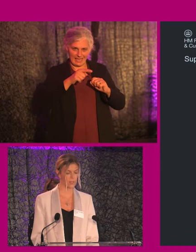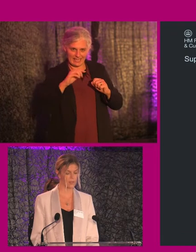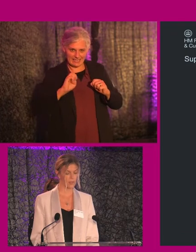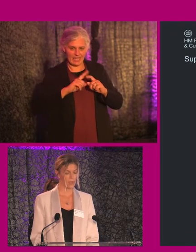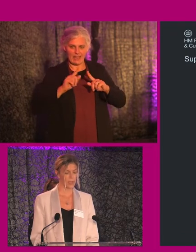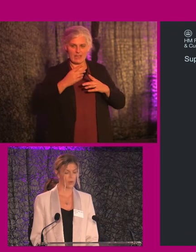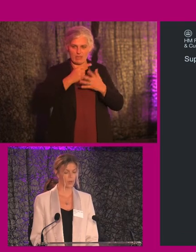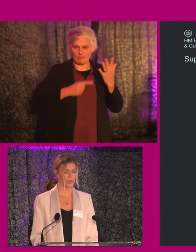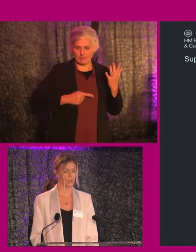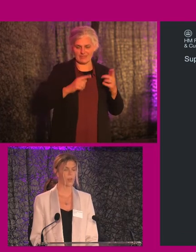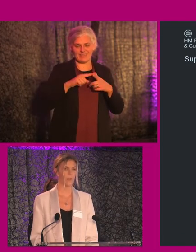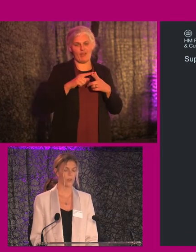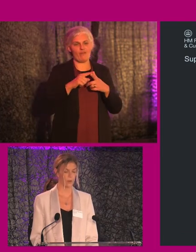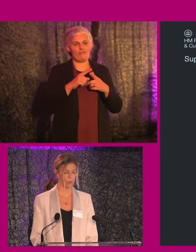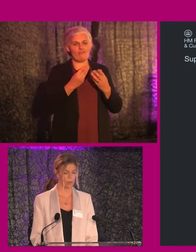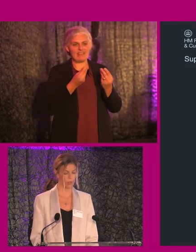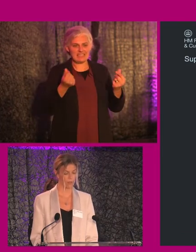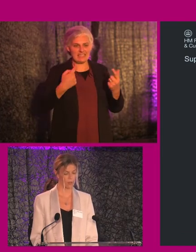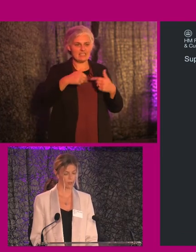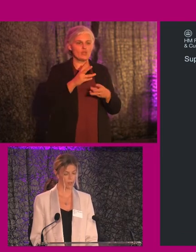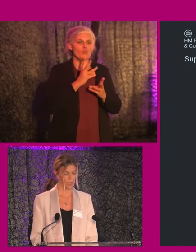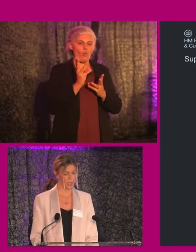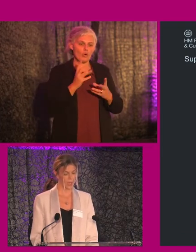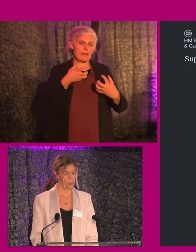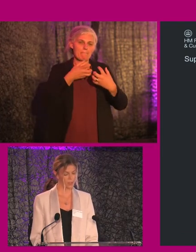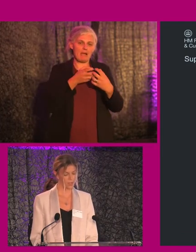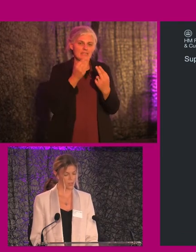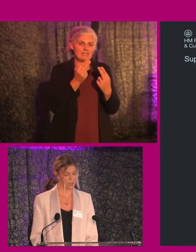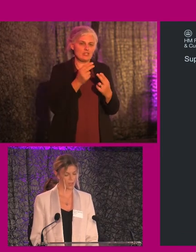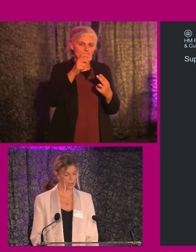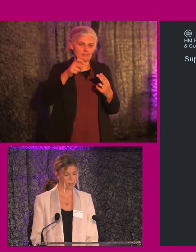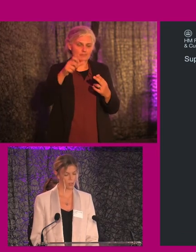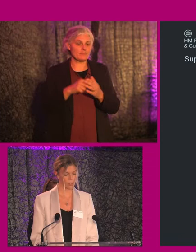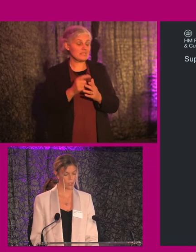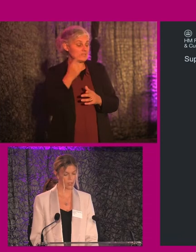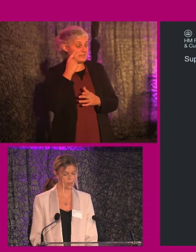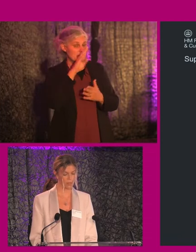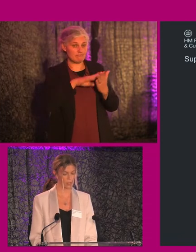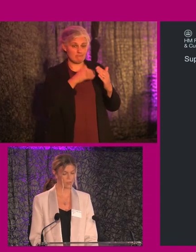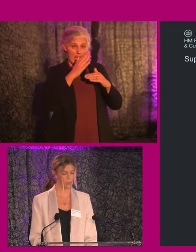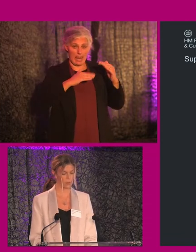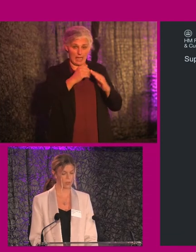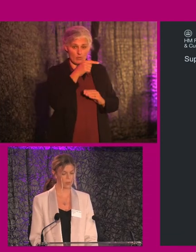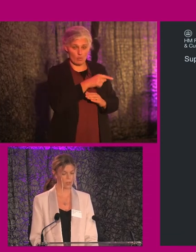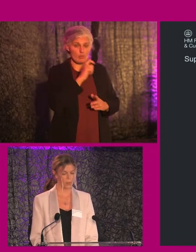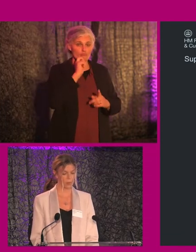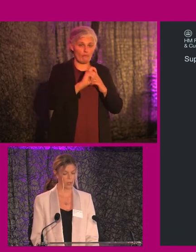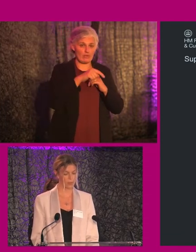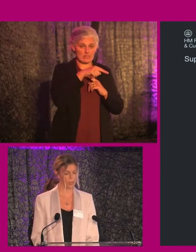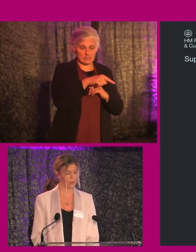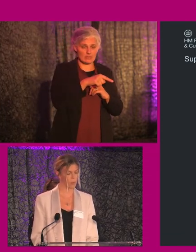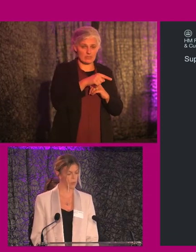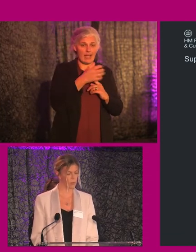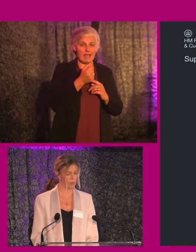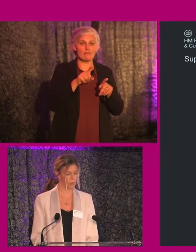facilities equally to serve the whole workforce. As you can see on this layout, not only do the provision of super loos, but we